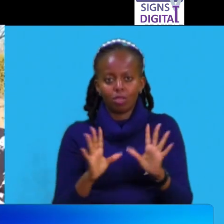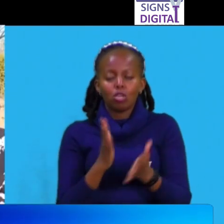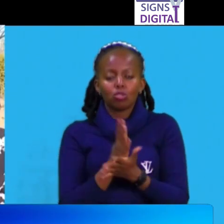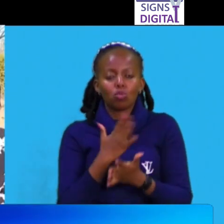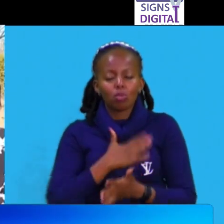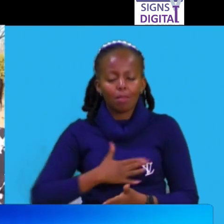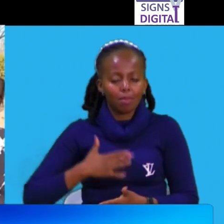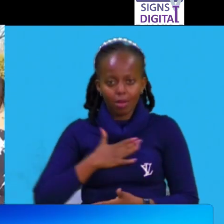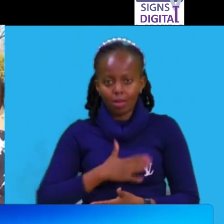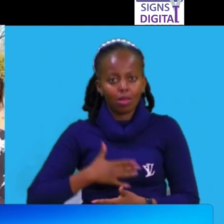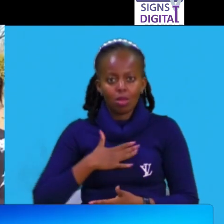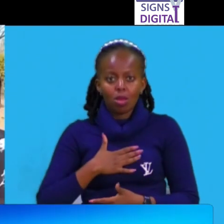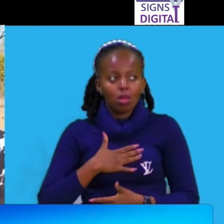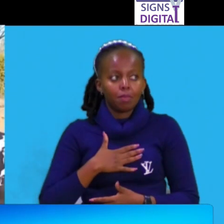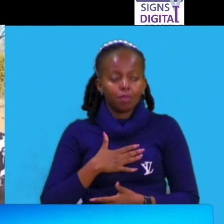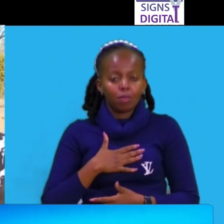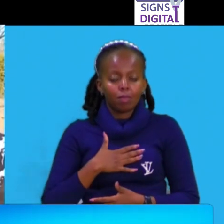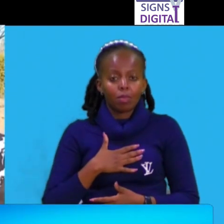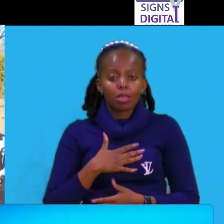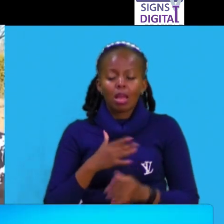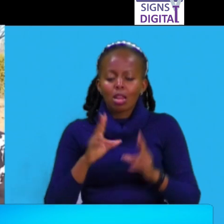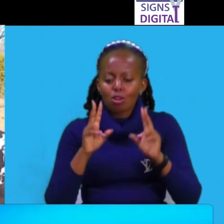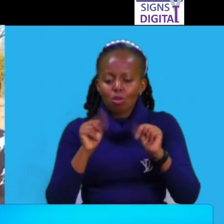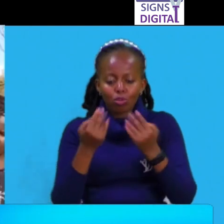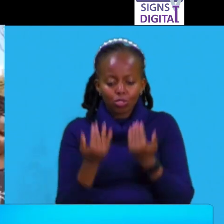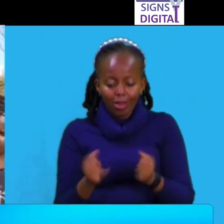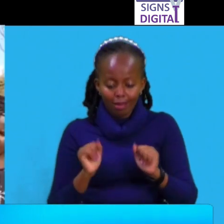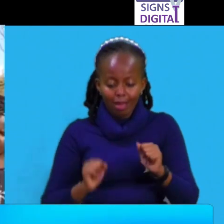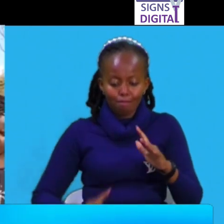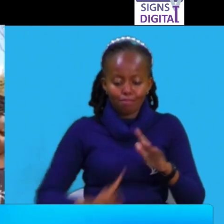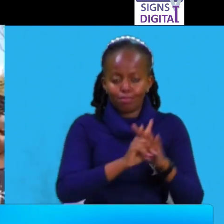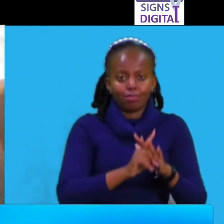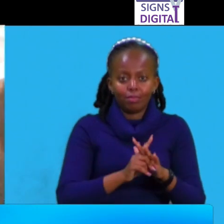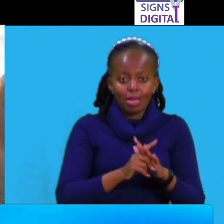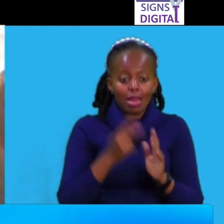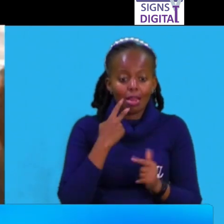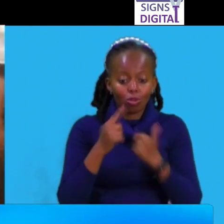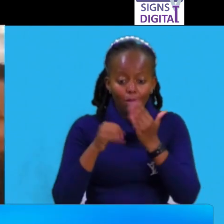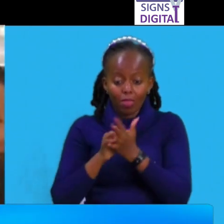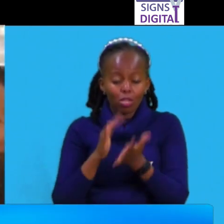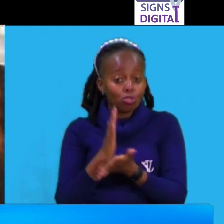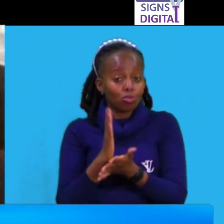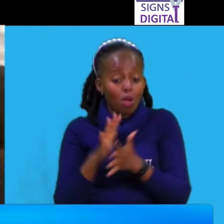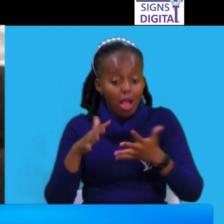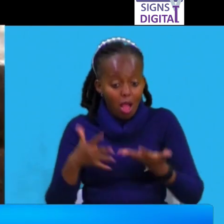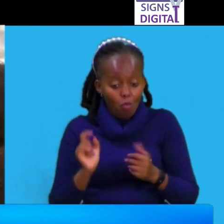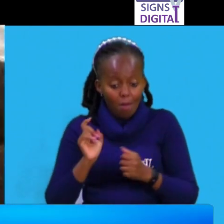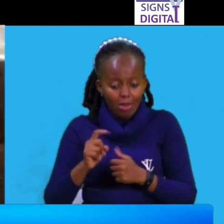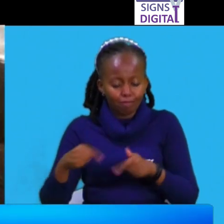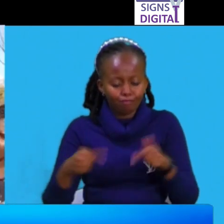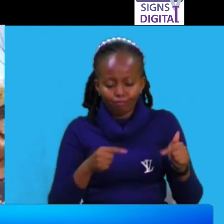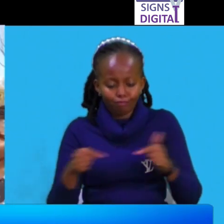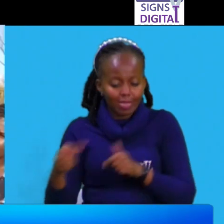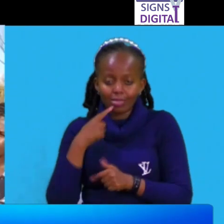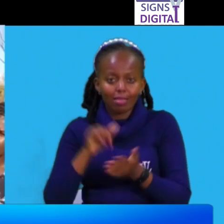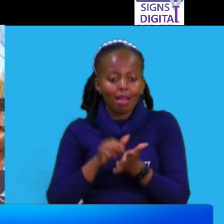chalasima, lakina wanafanyewa kisiri. Nakuna mtoto wanaweza kujitokeleza. But as much as we have to agree with them and convince